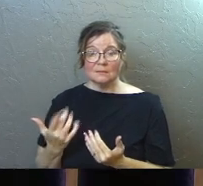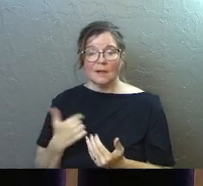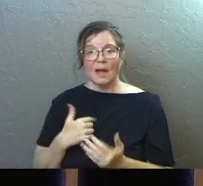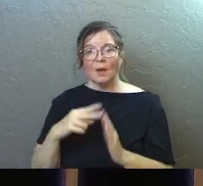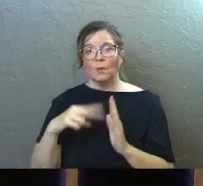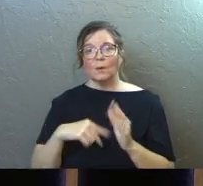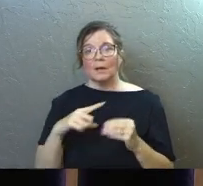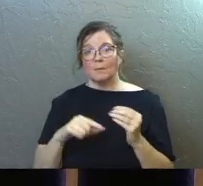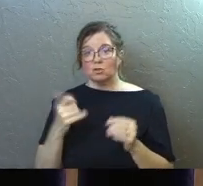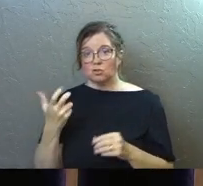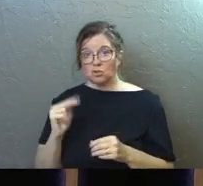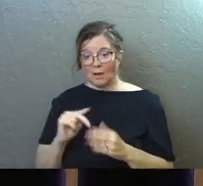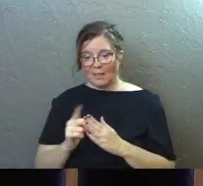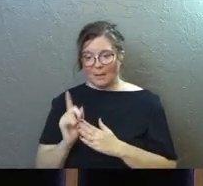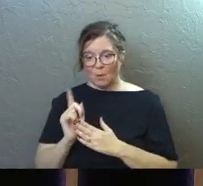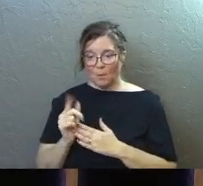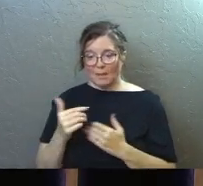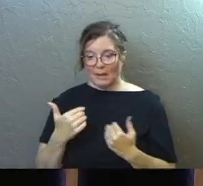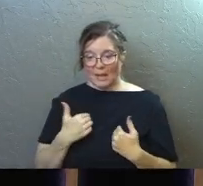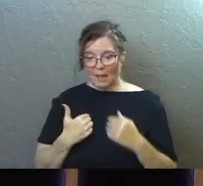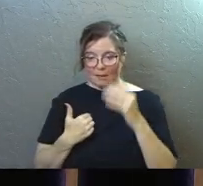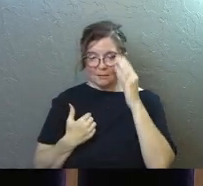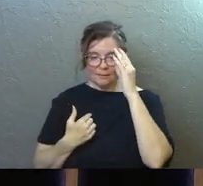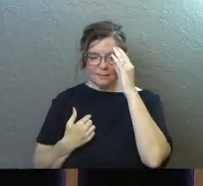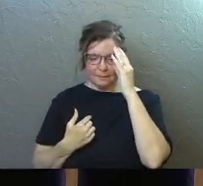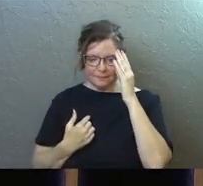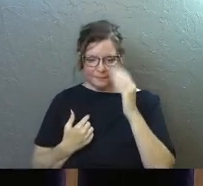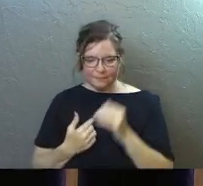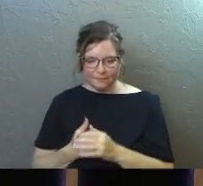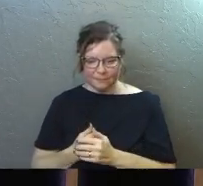I was reading about John and that moment that he had, which,